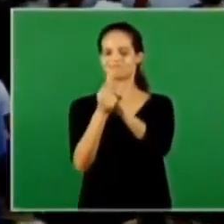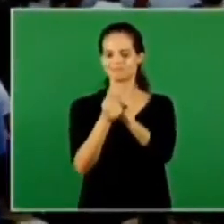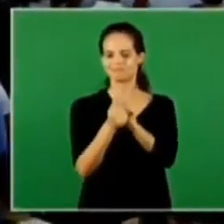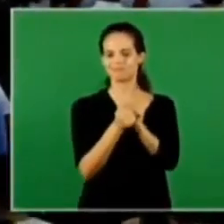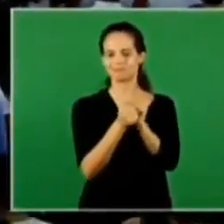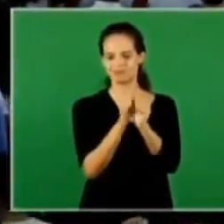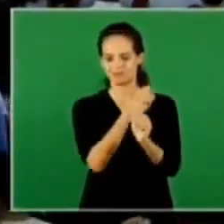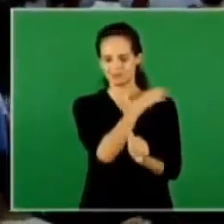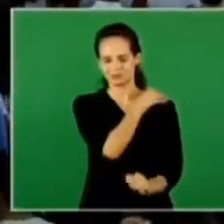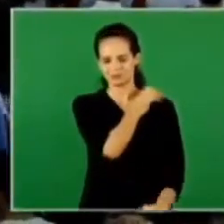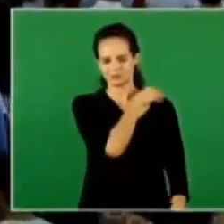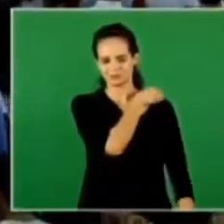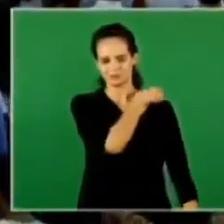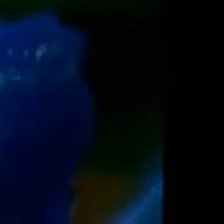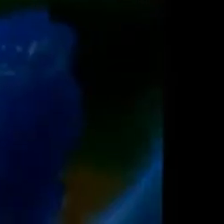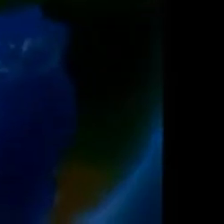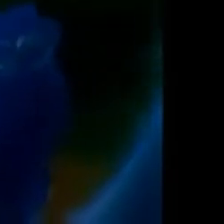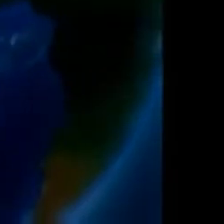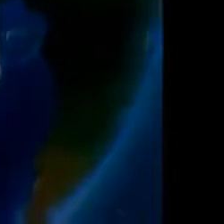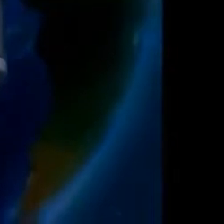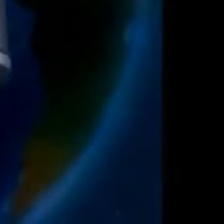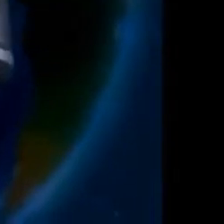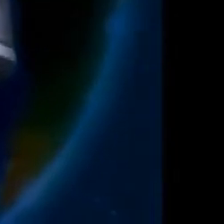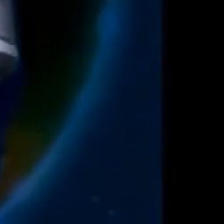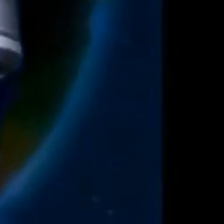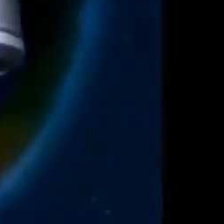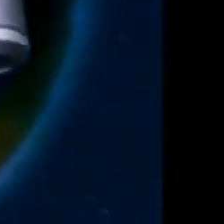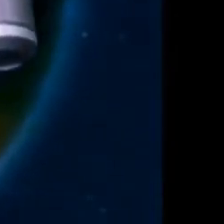blessed glorified be the name of the lord